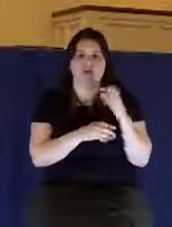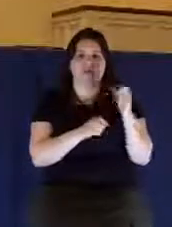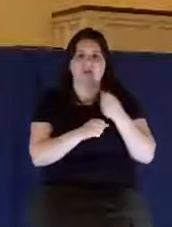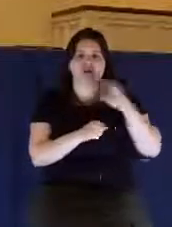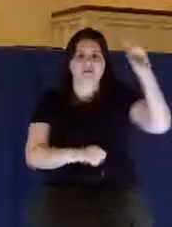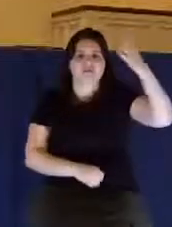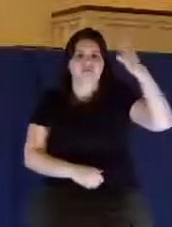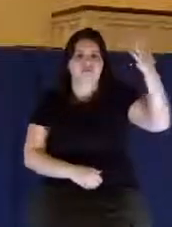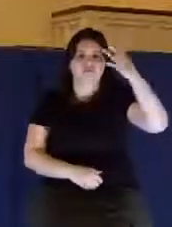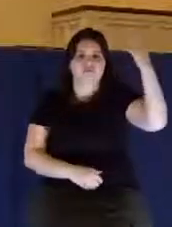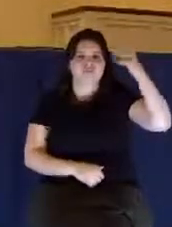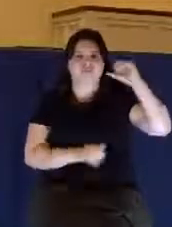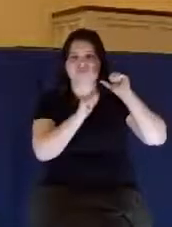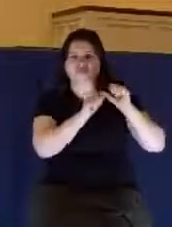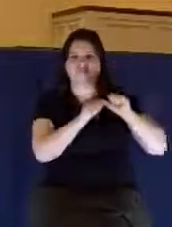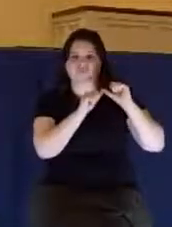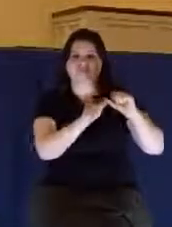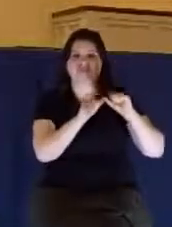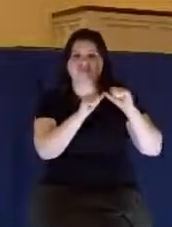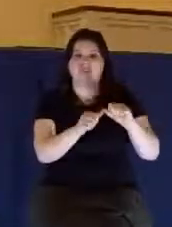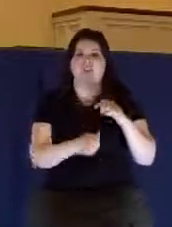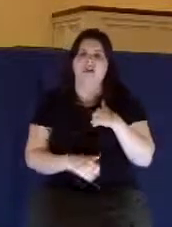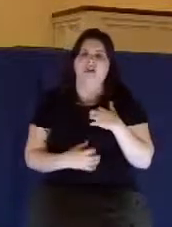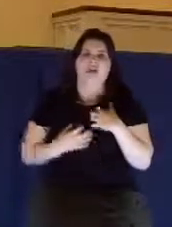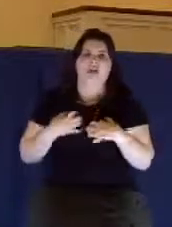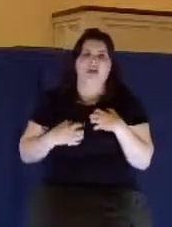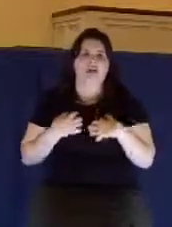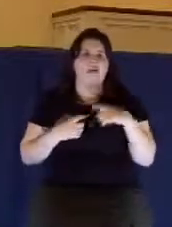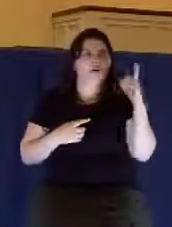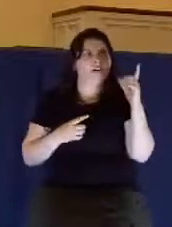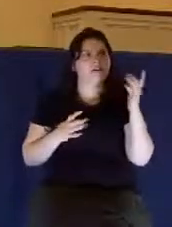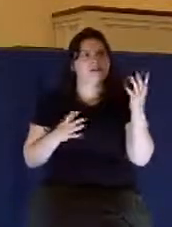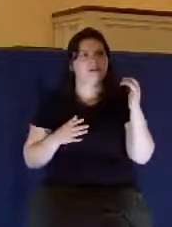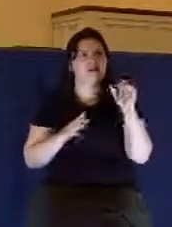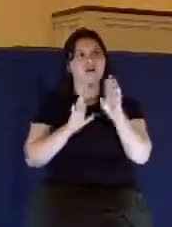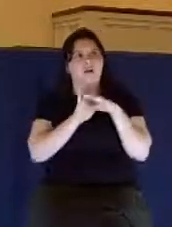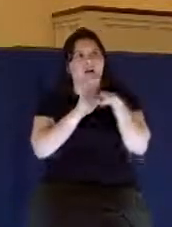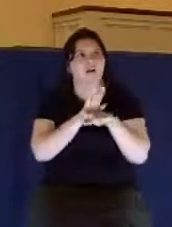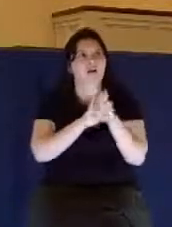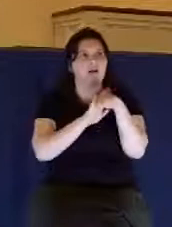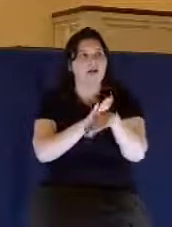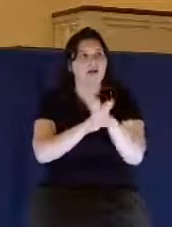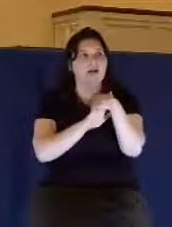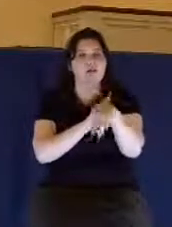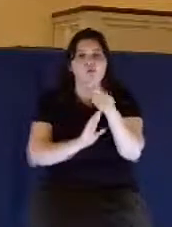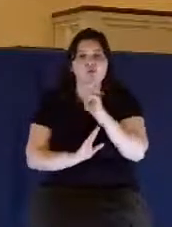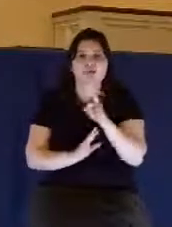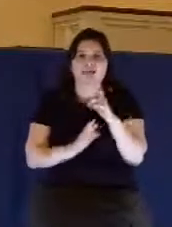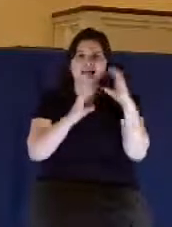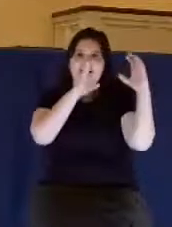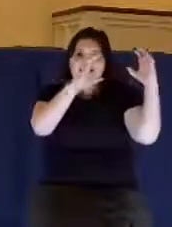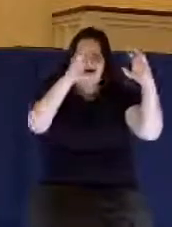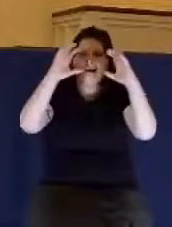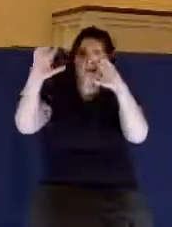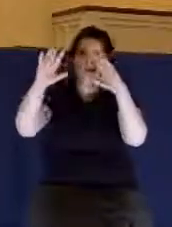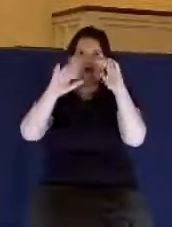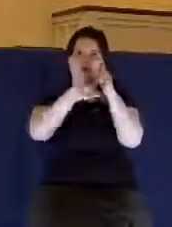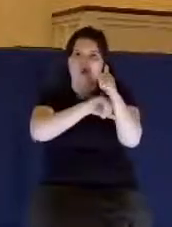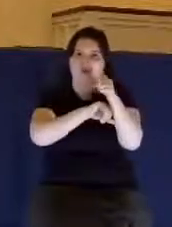grumble at his inconsistency, but the clouds were really to blame, not he, for behind them he was always shining.